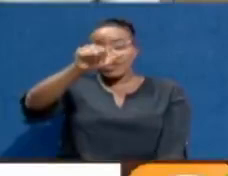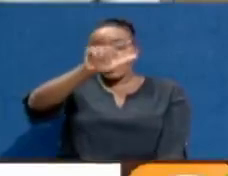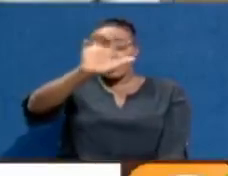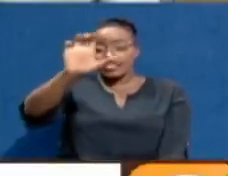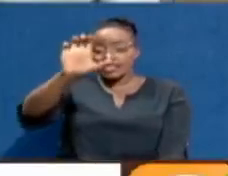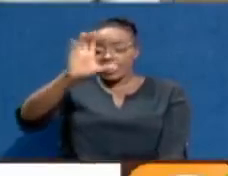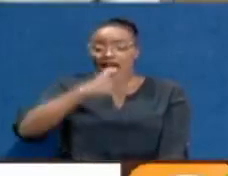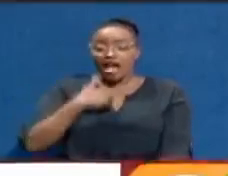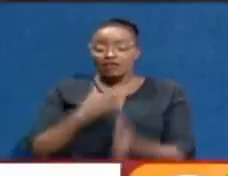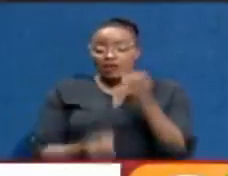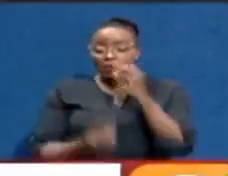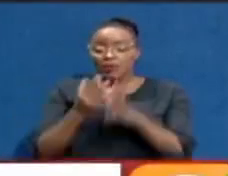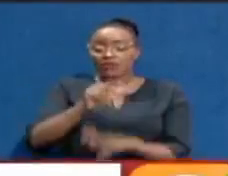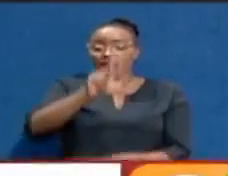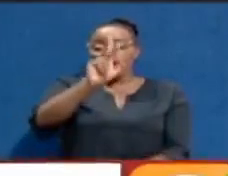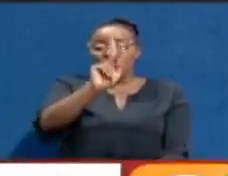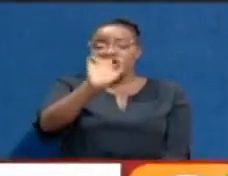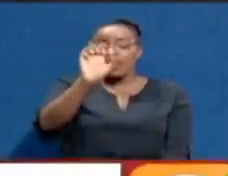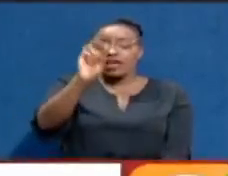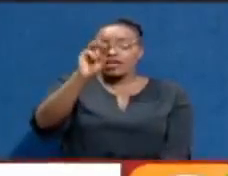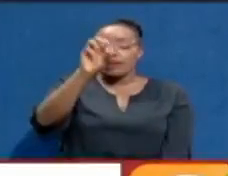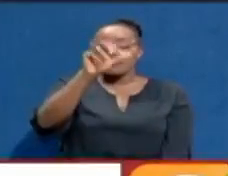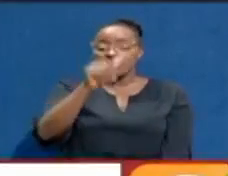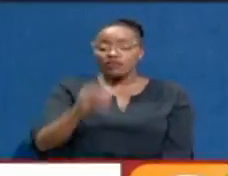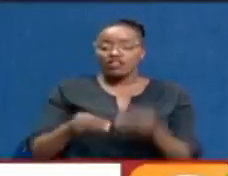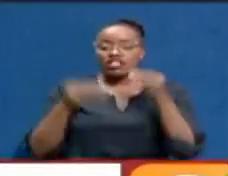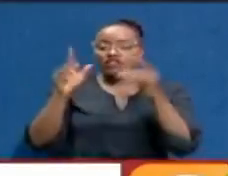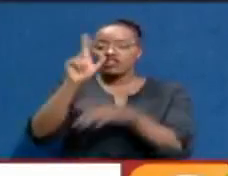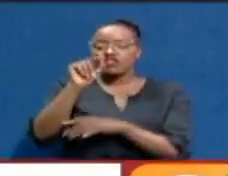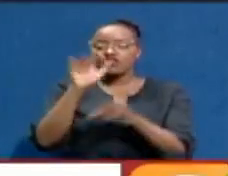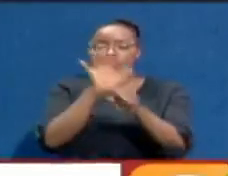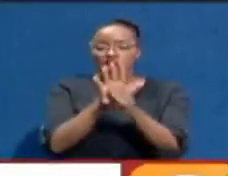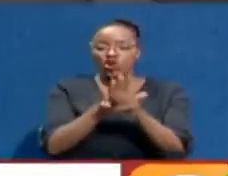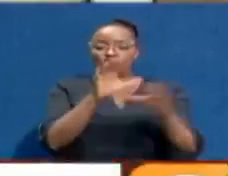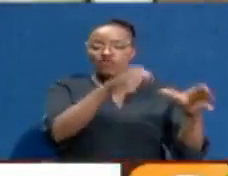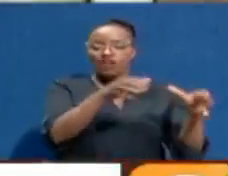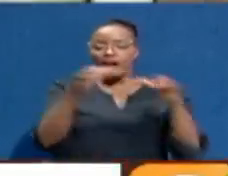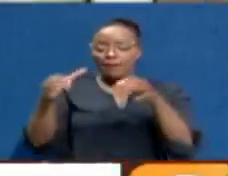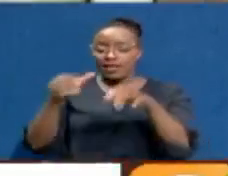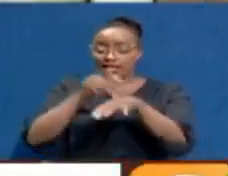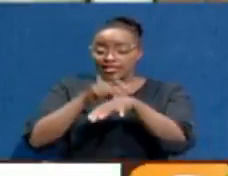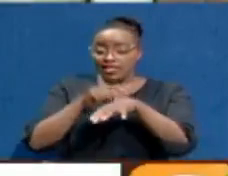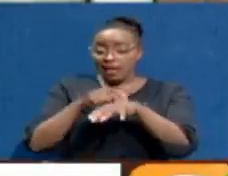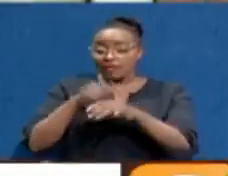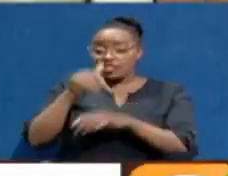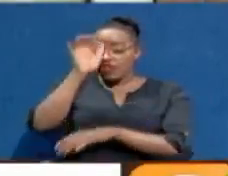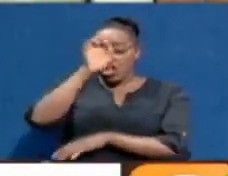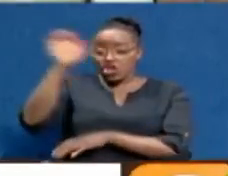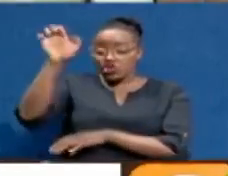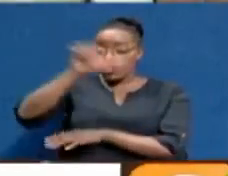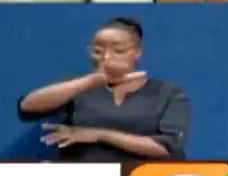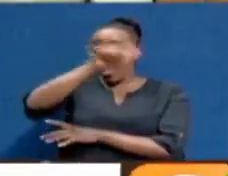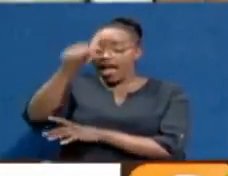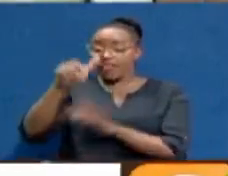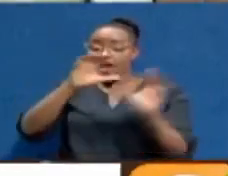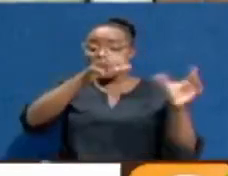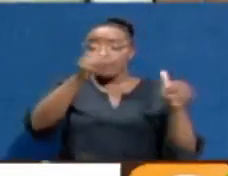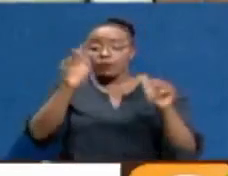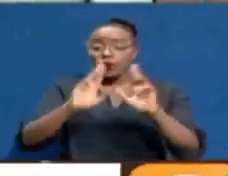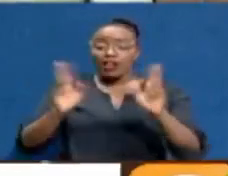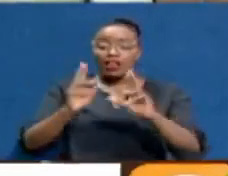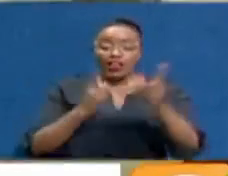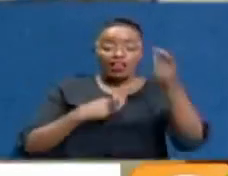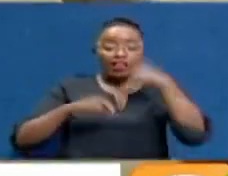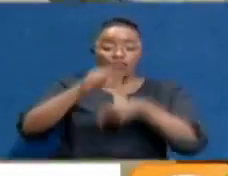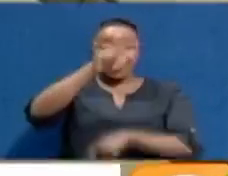since established that Kemsah awarded bloated tenders to dozens of companies while bypassing established companies that were willing